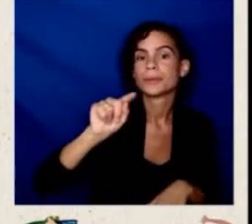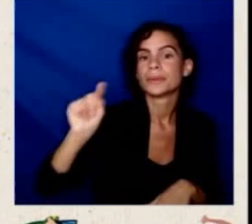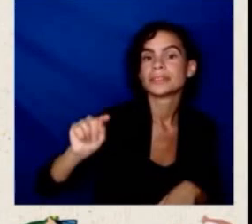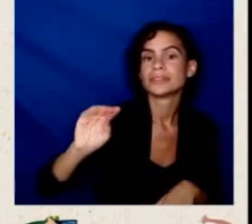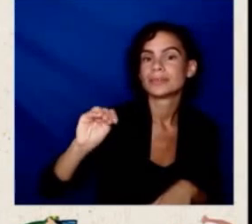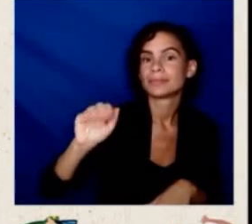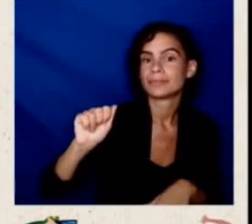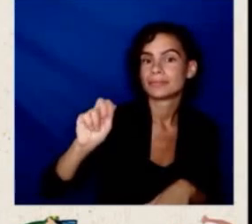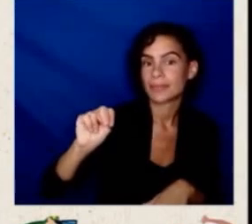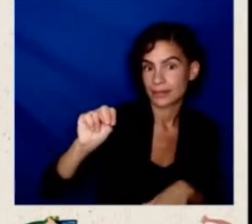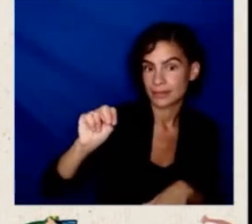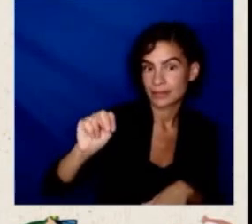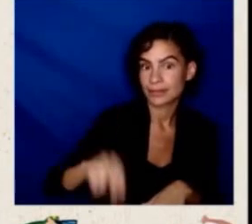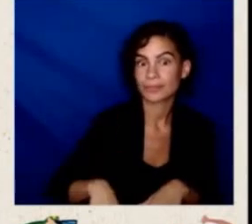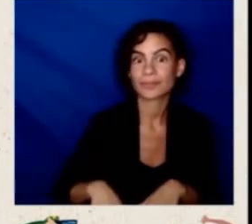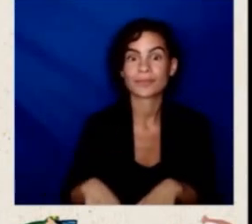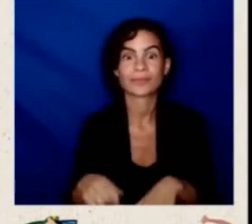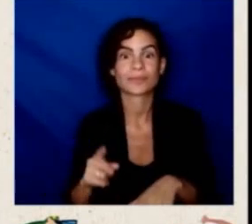Wisconsin.